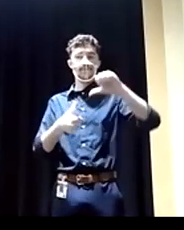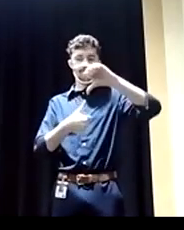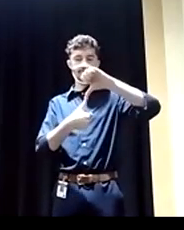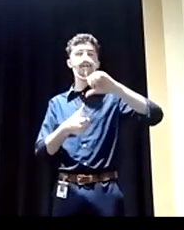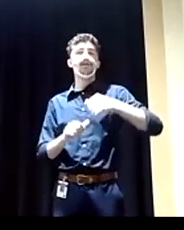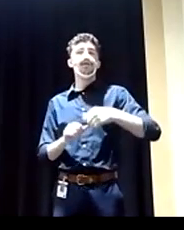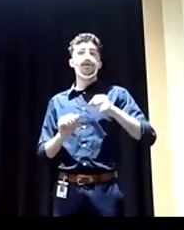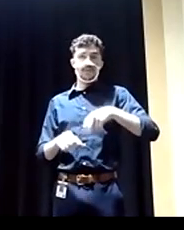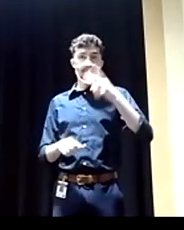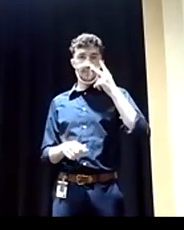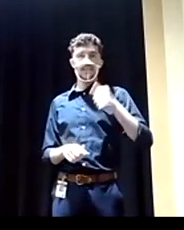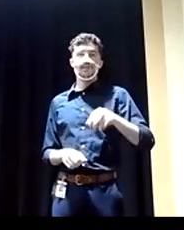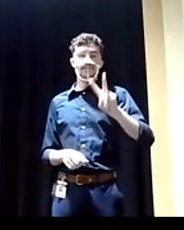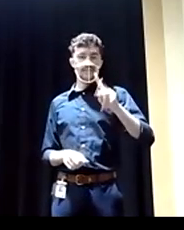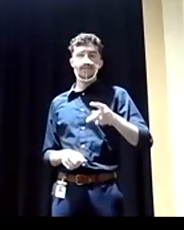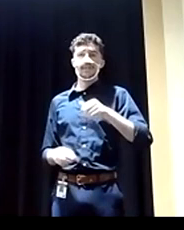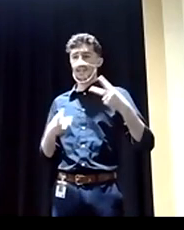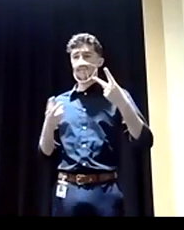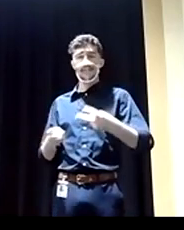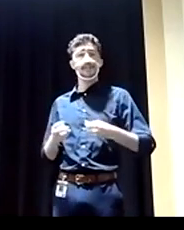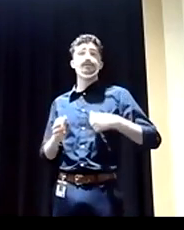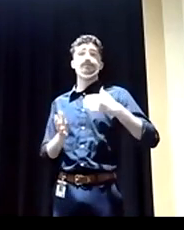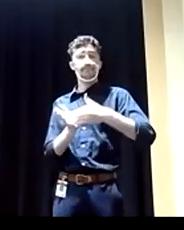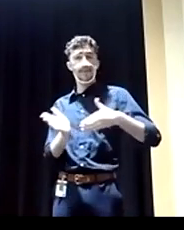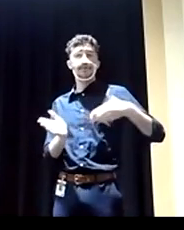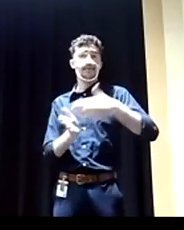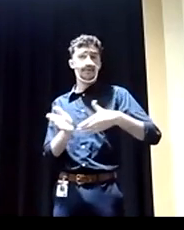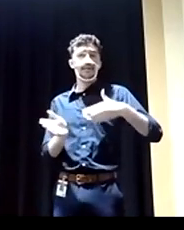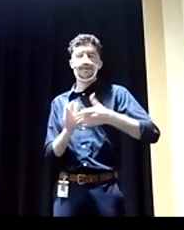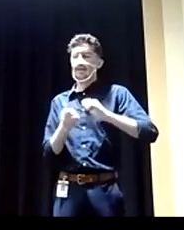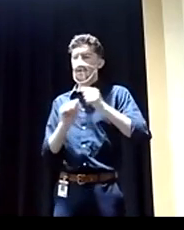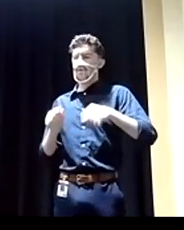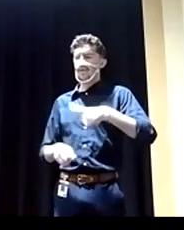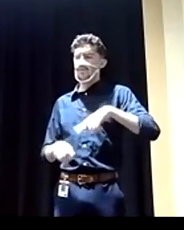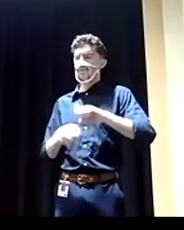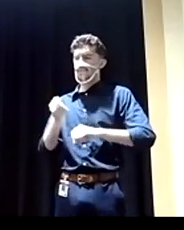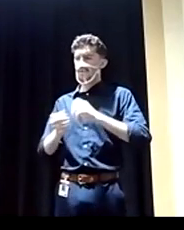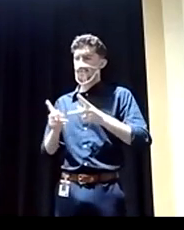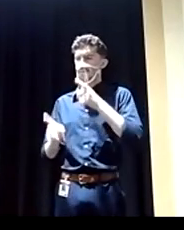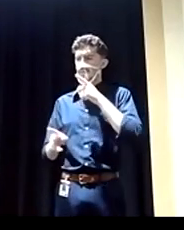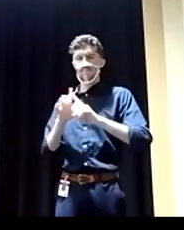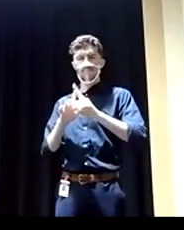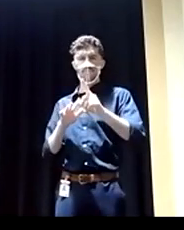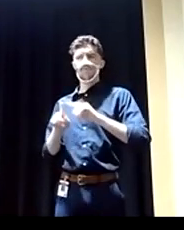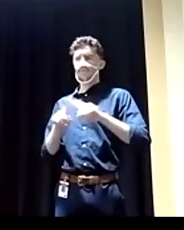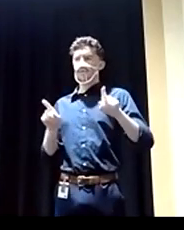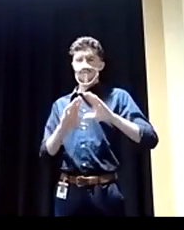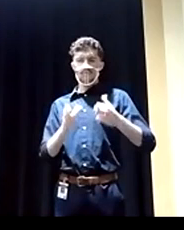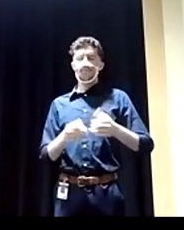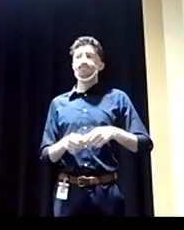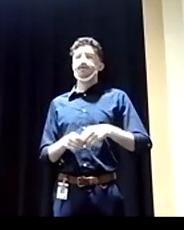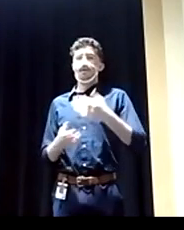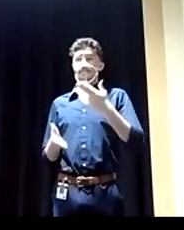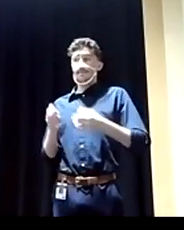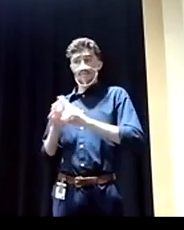has visited extensively to try to say, how can we help folks who are fleeing not have to flee the home in the neighborhood that they